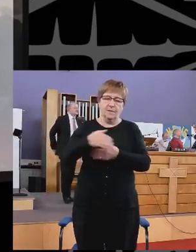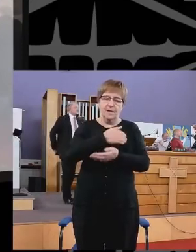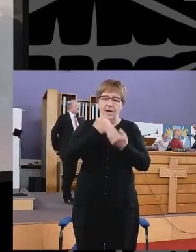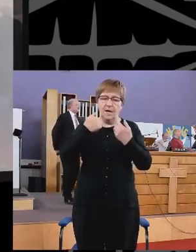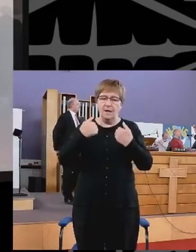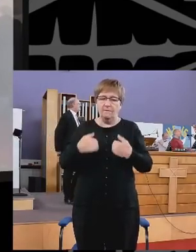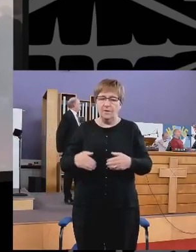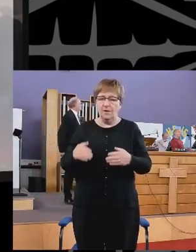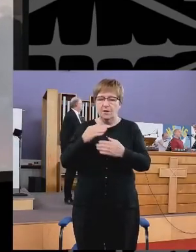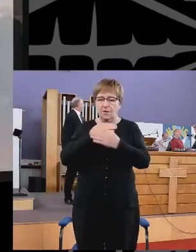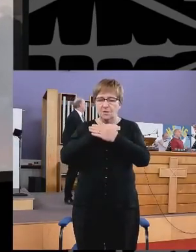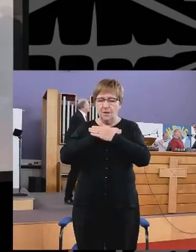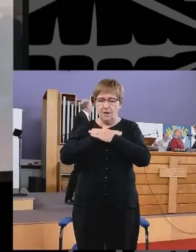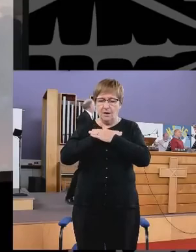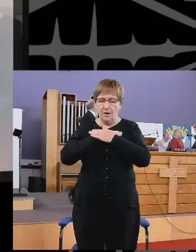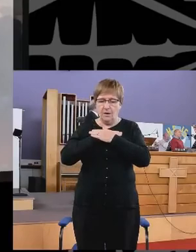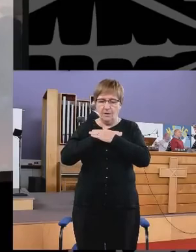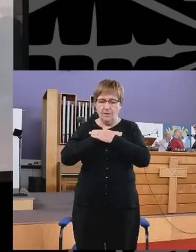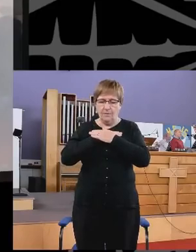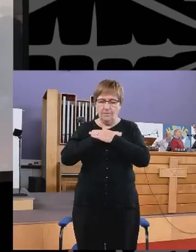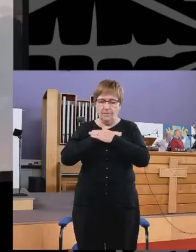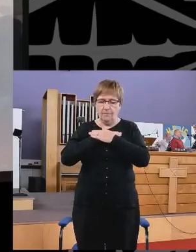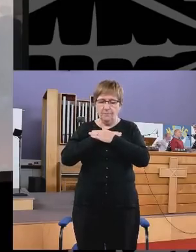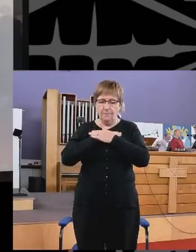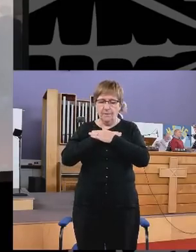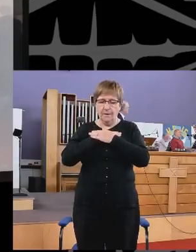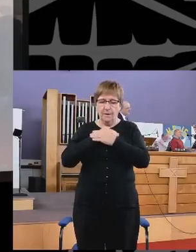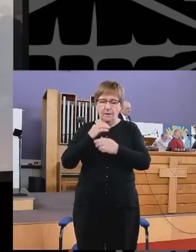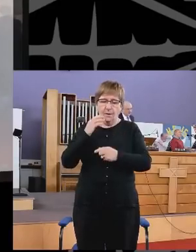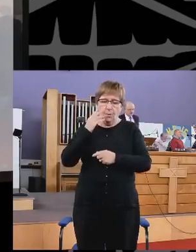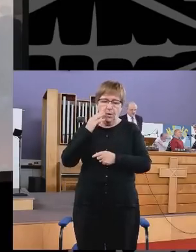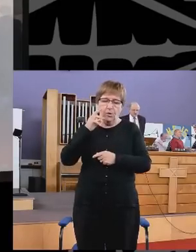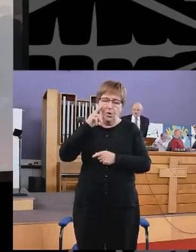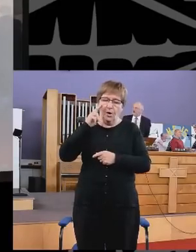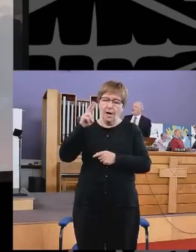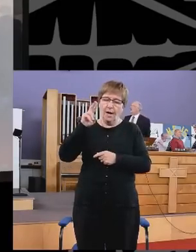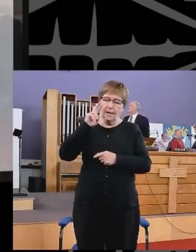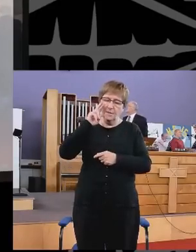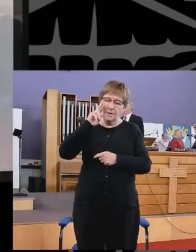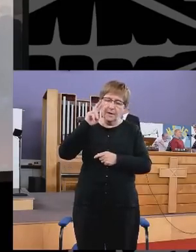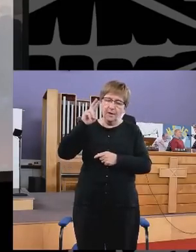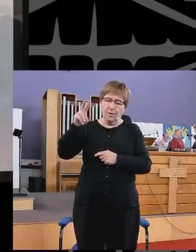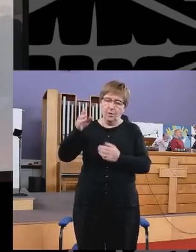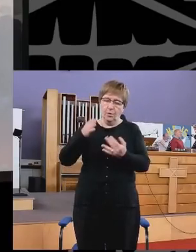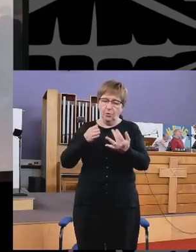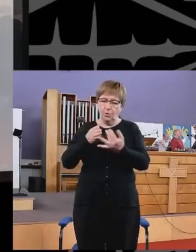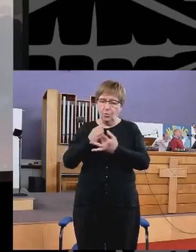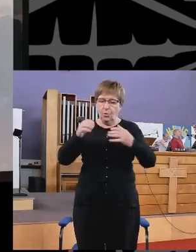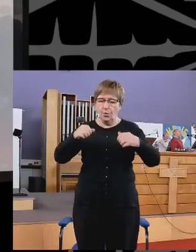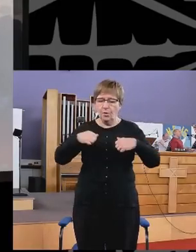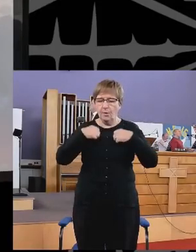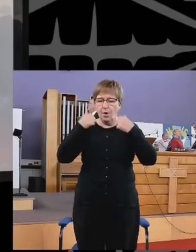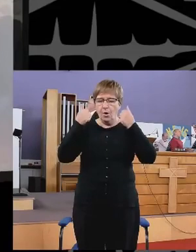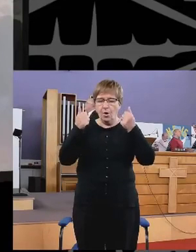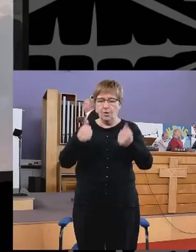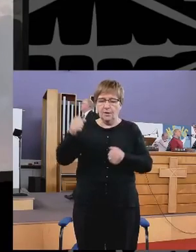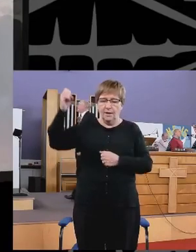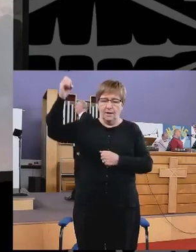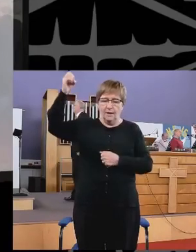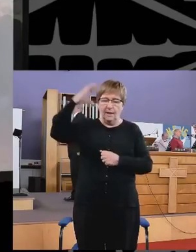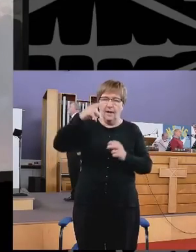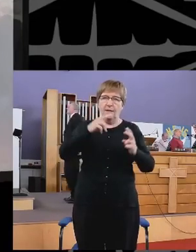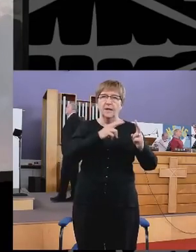Saviour's Love Will your eyes Behold Through the morning